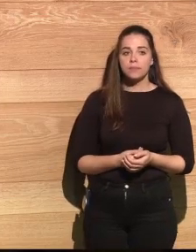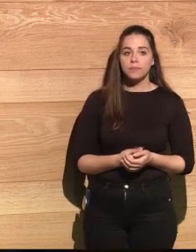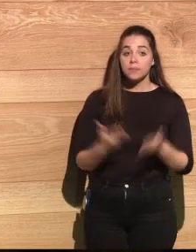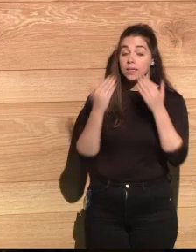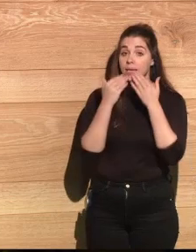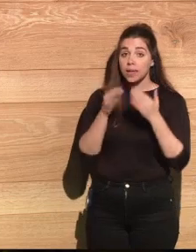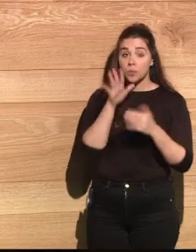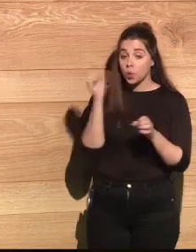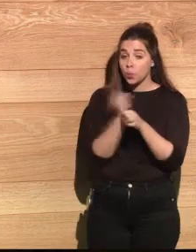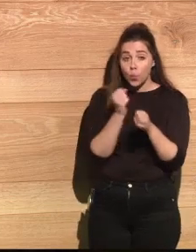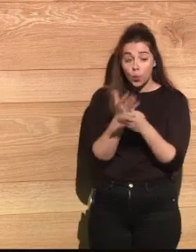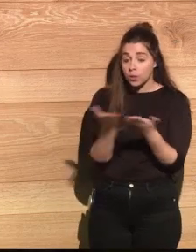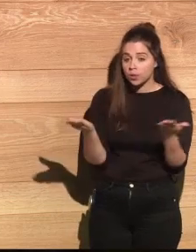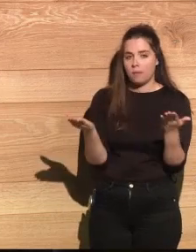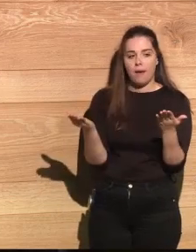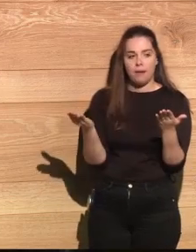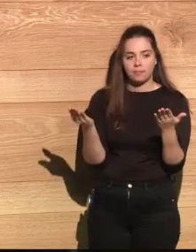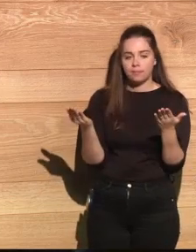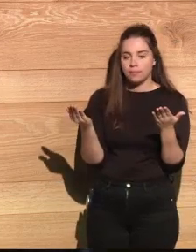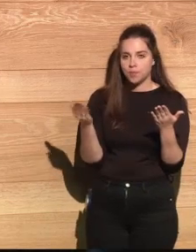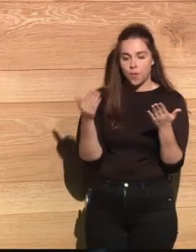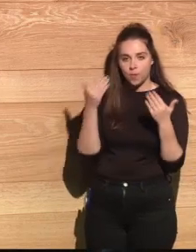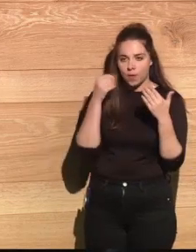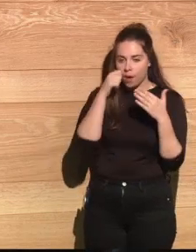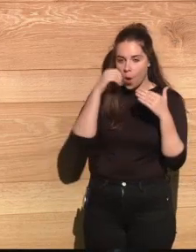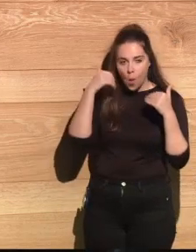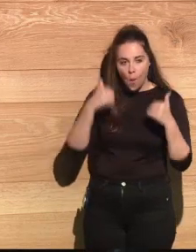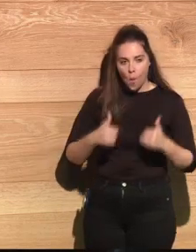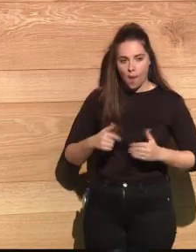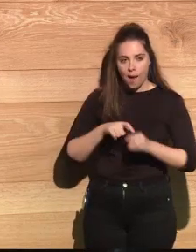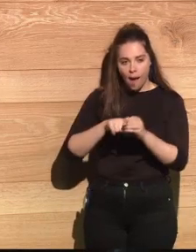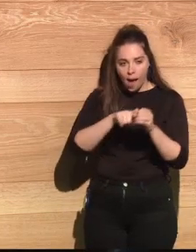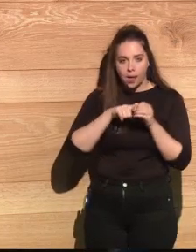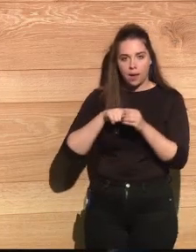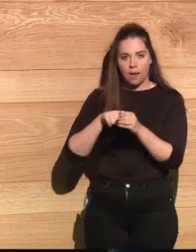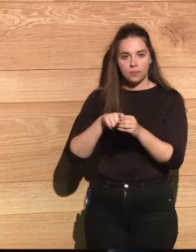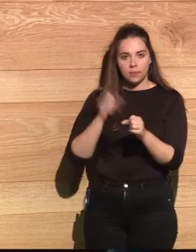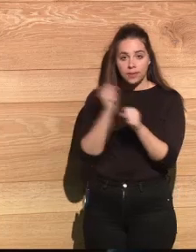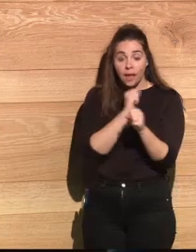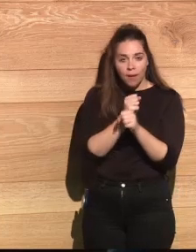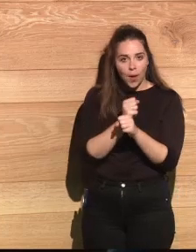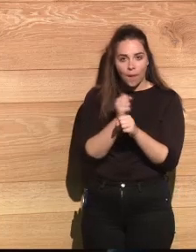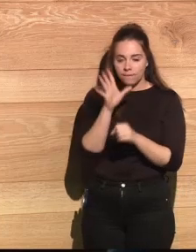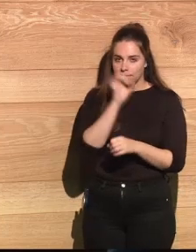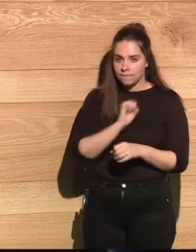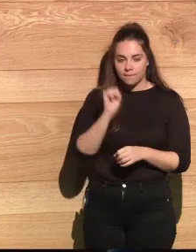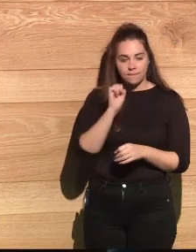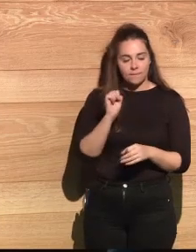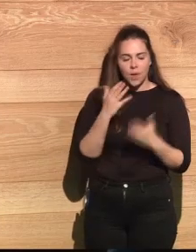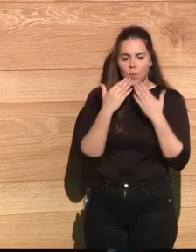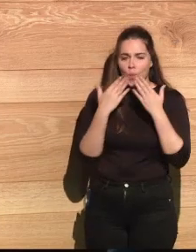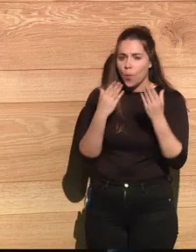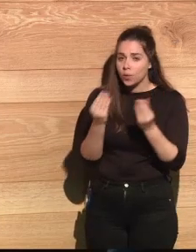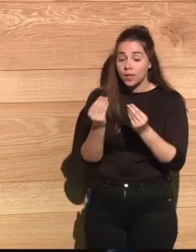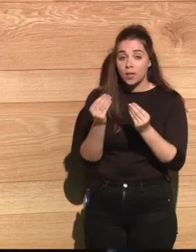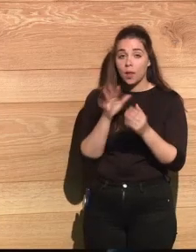Thank you for your task, for your work, which is humane and it's a great task.